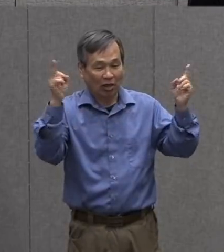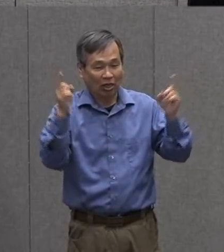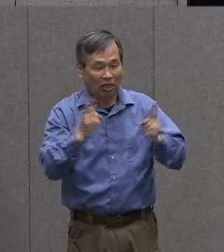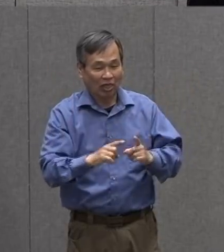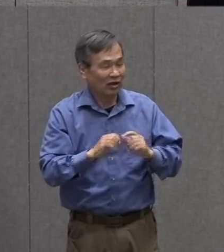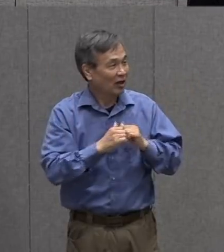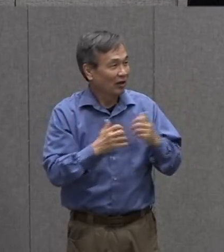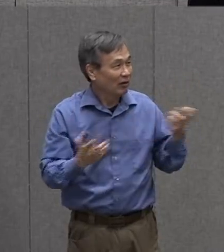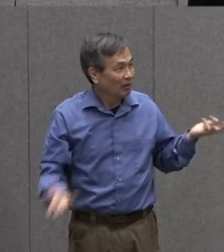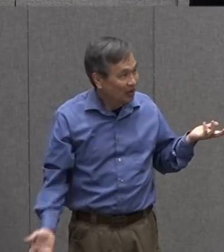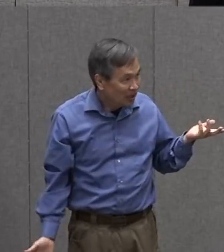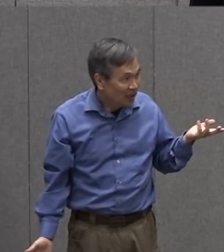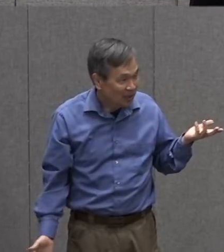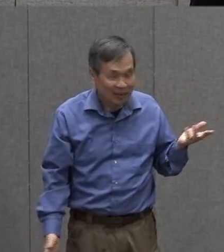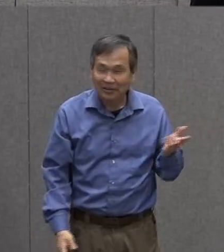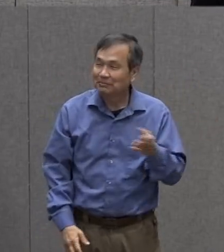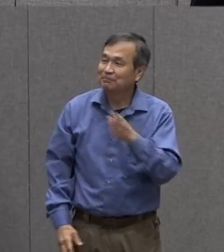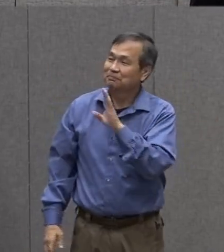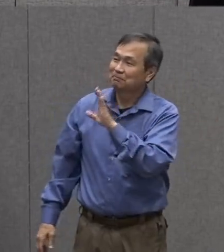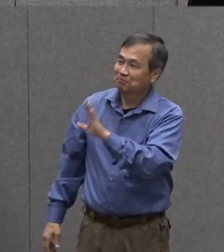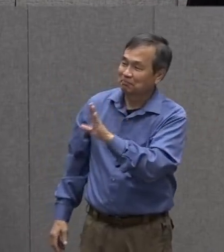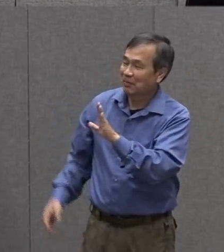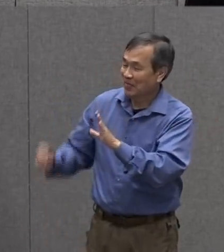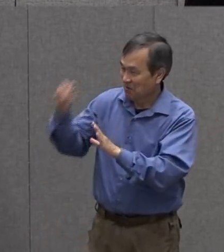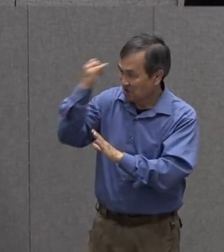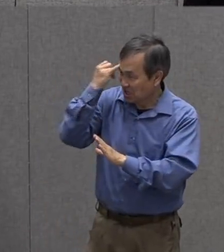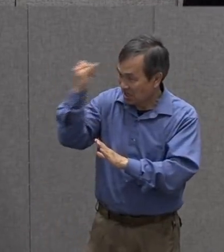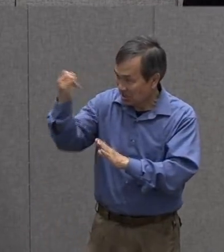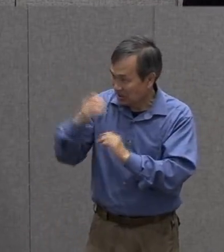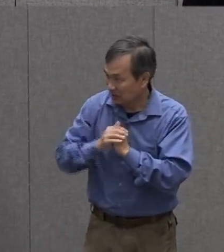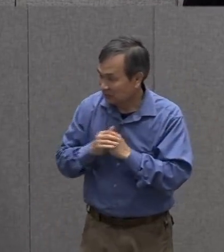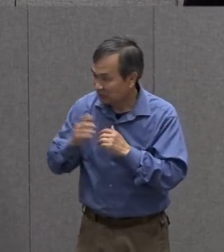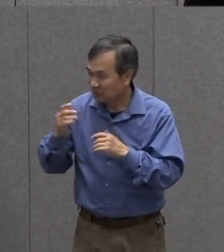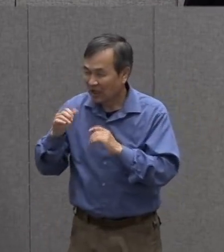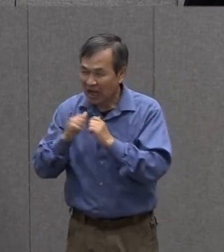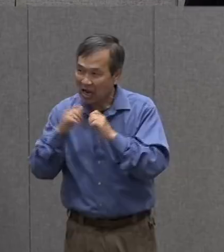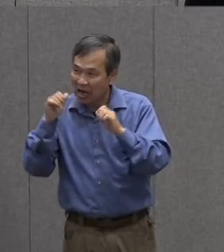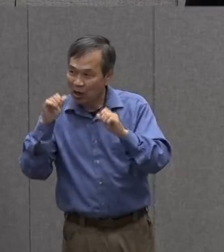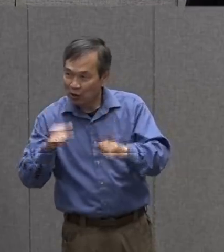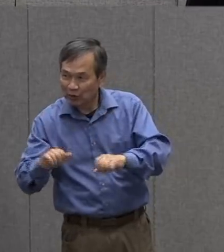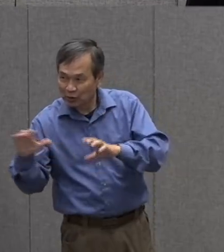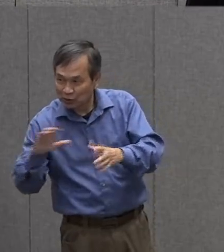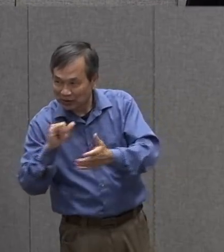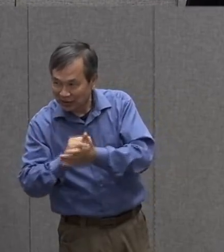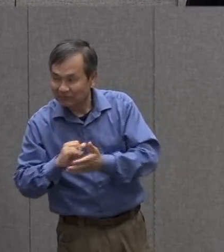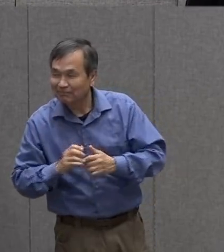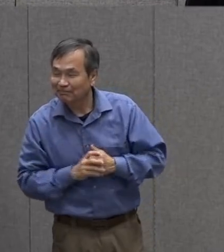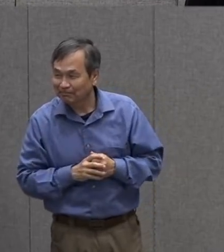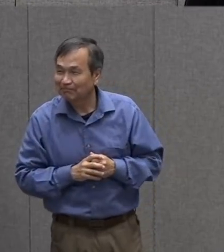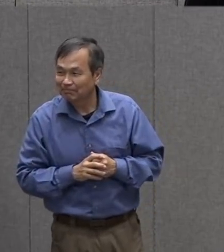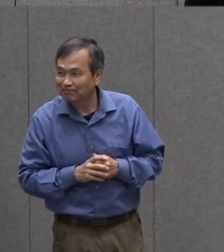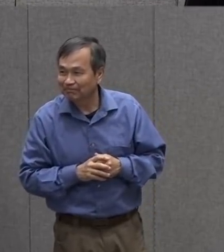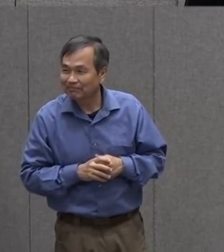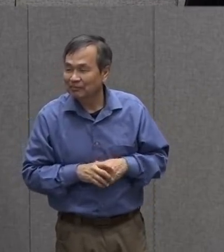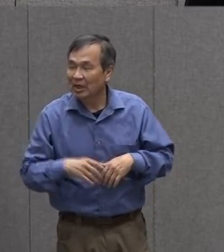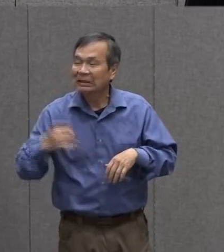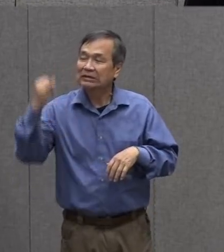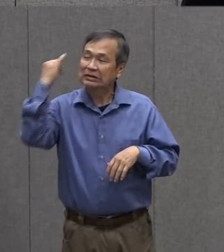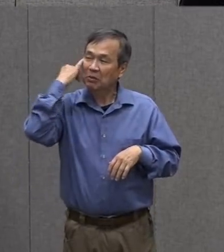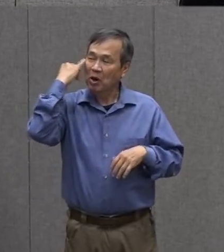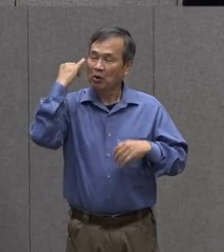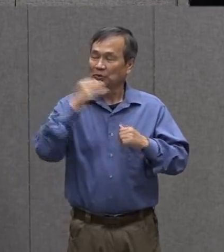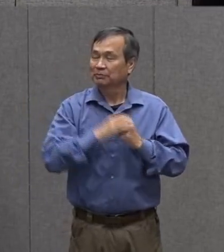well I have an idea for one way that we could do that what if